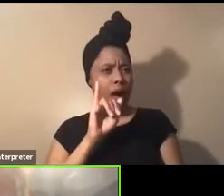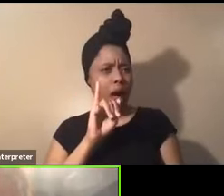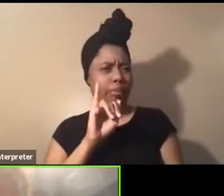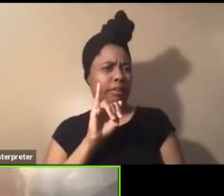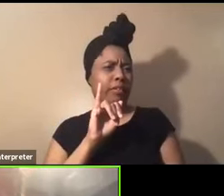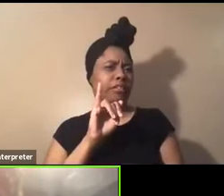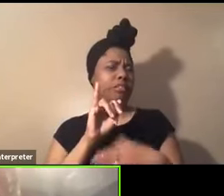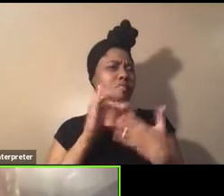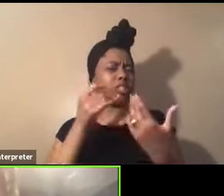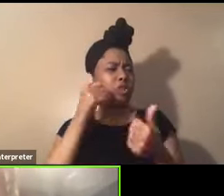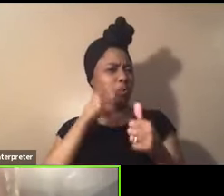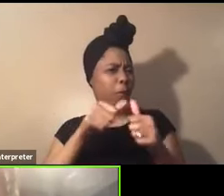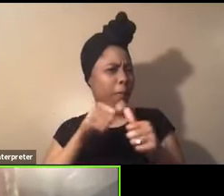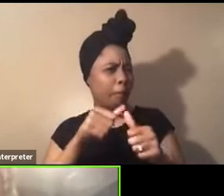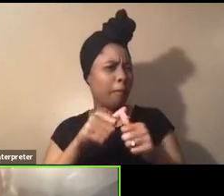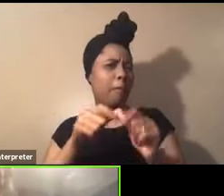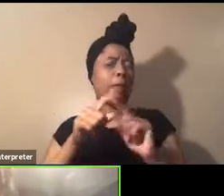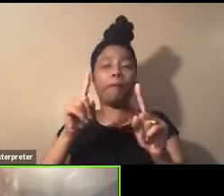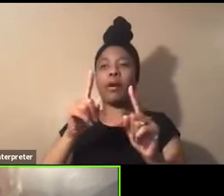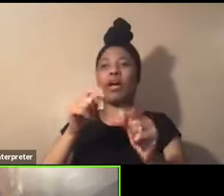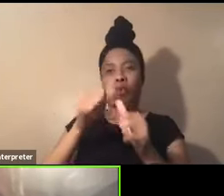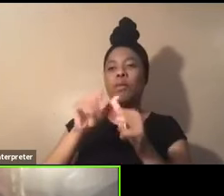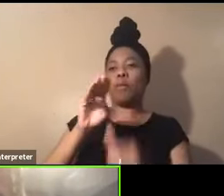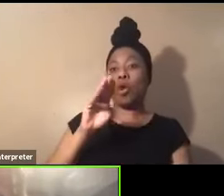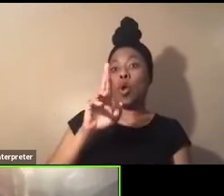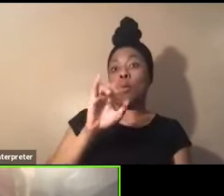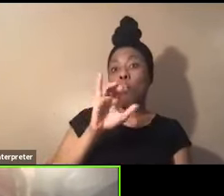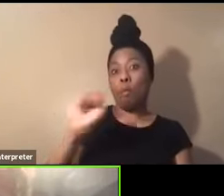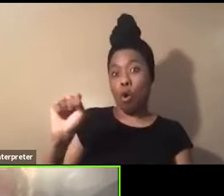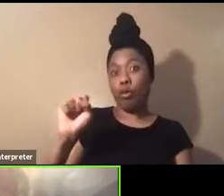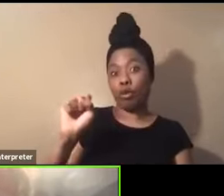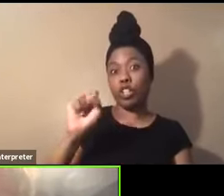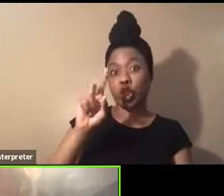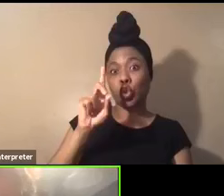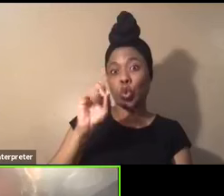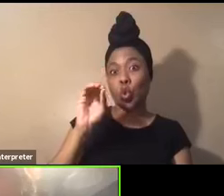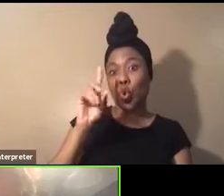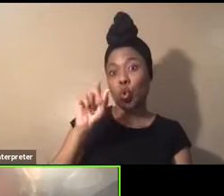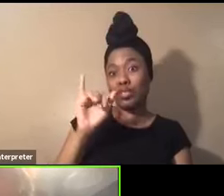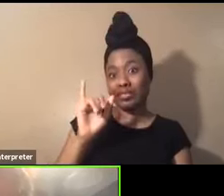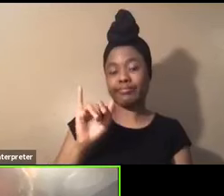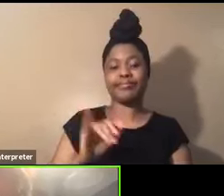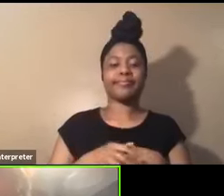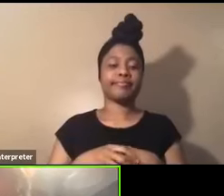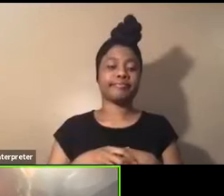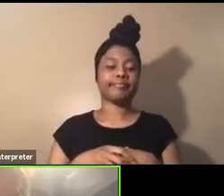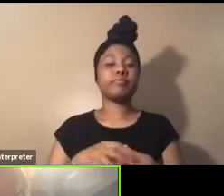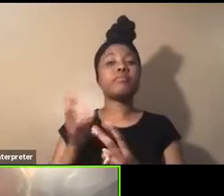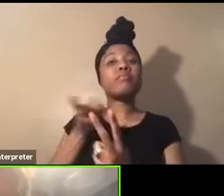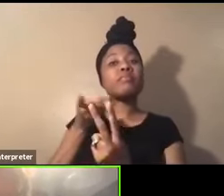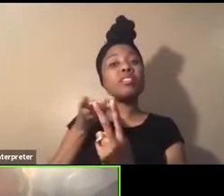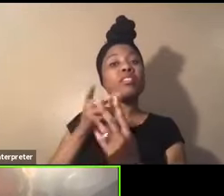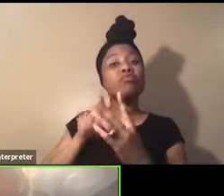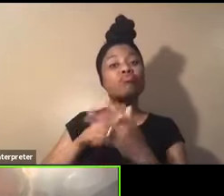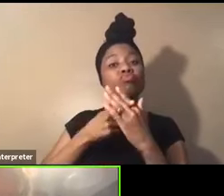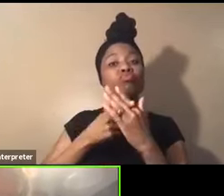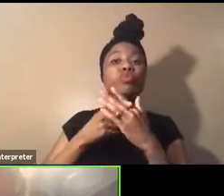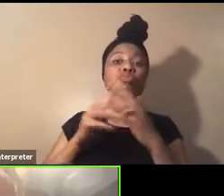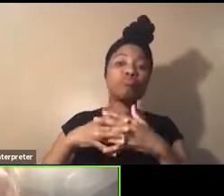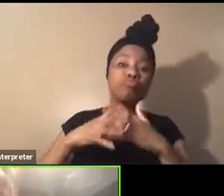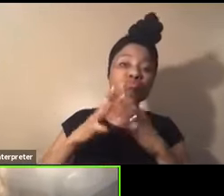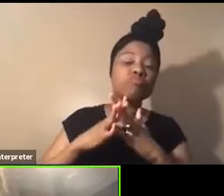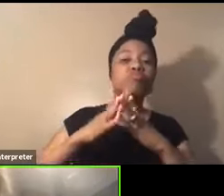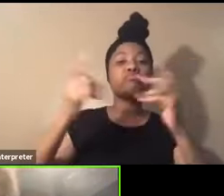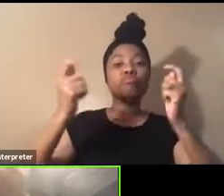exactly, but I definitely remember, uh, Morris Doty and, um, they started this celebration, uh,